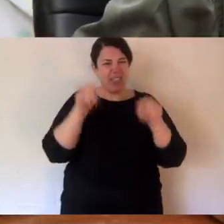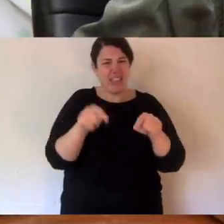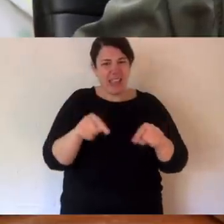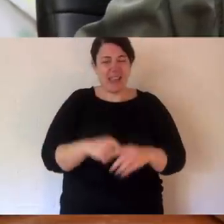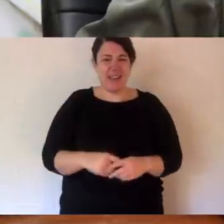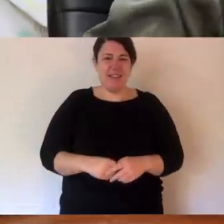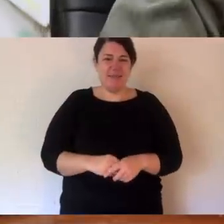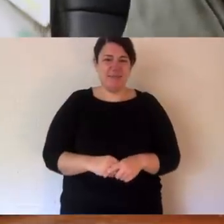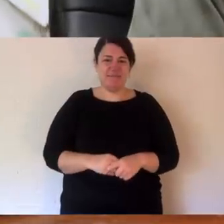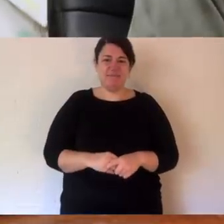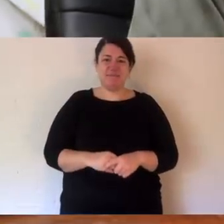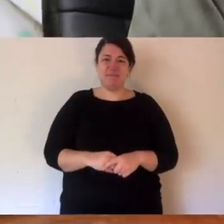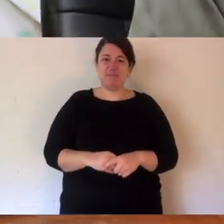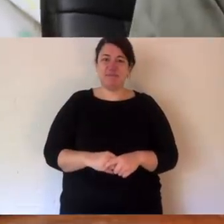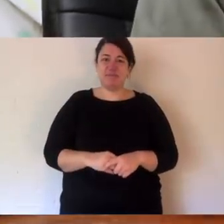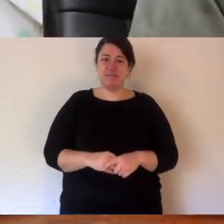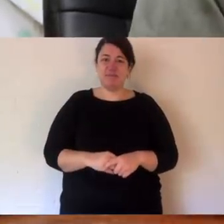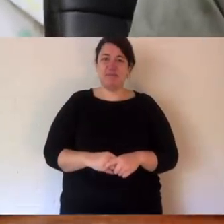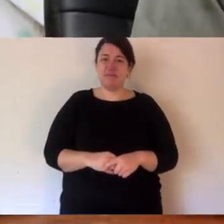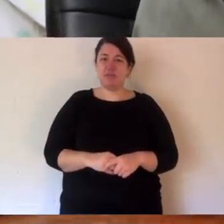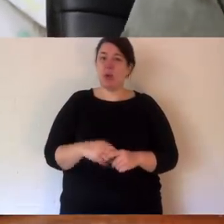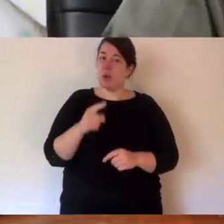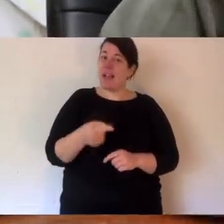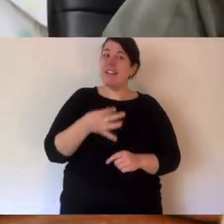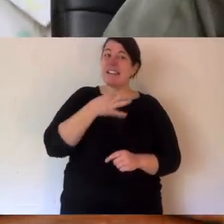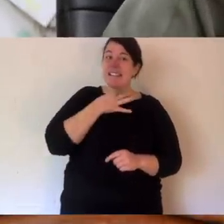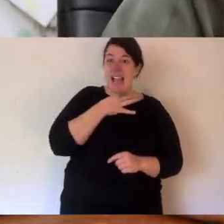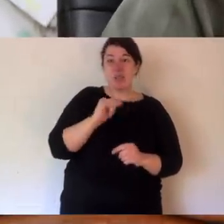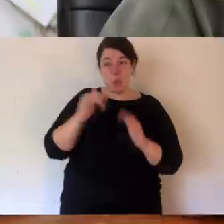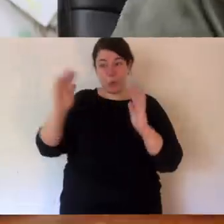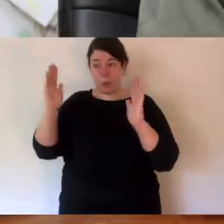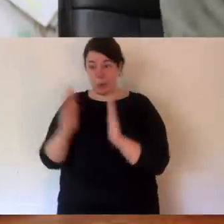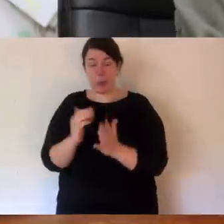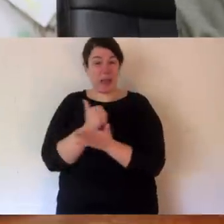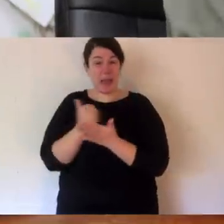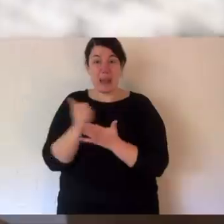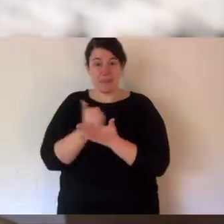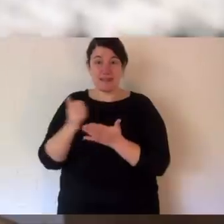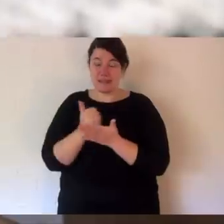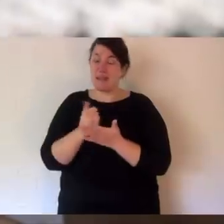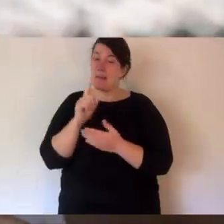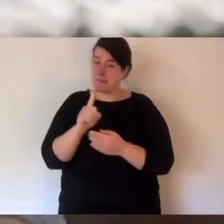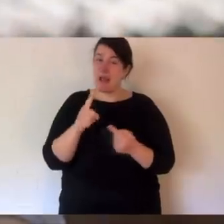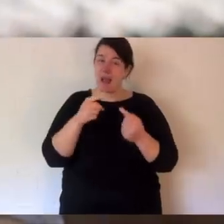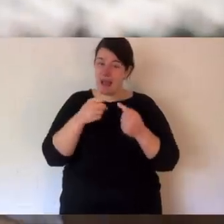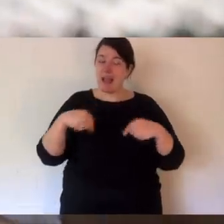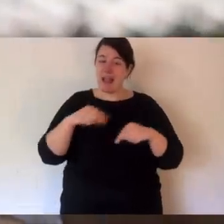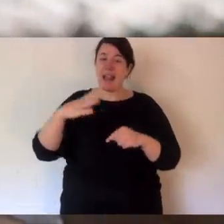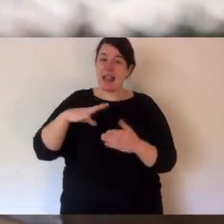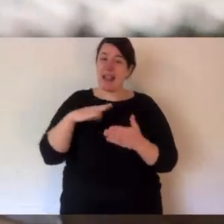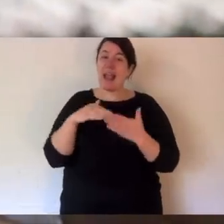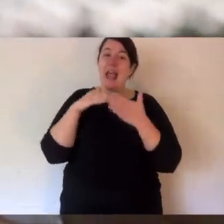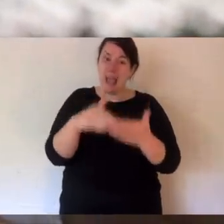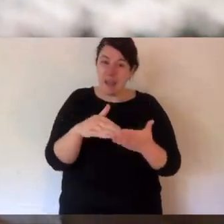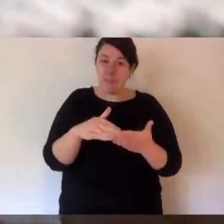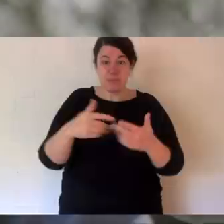areas were. So her species is vulnerable in some areas, endangered in others, but it's one of these small mammals that